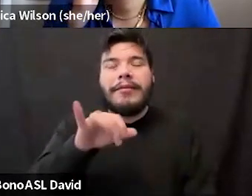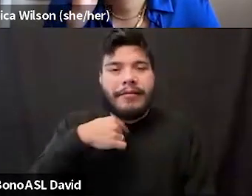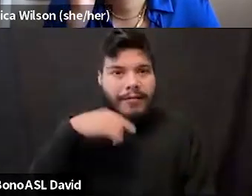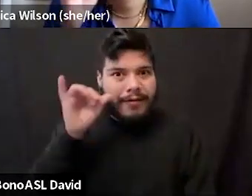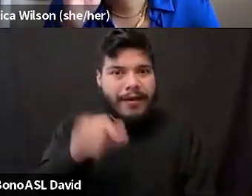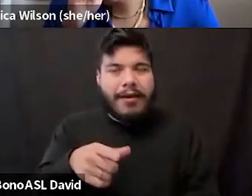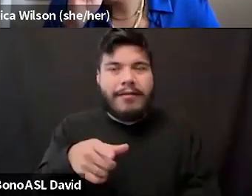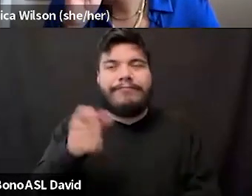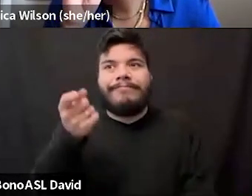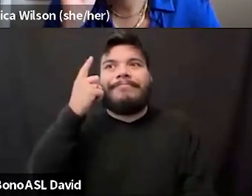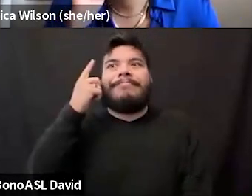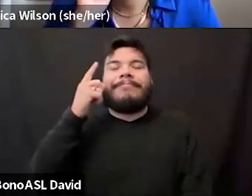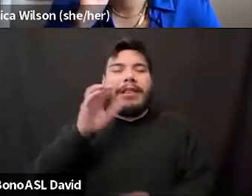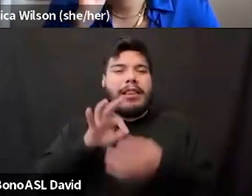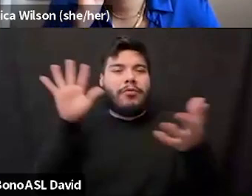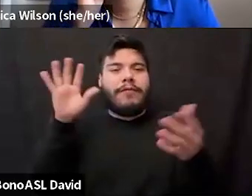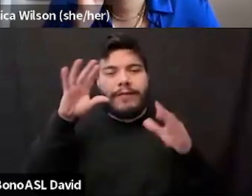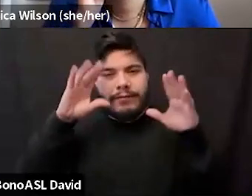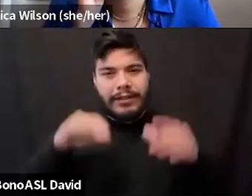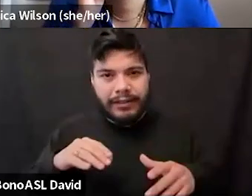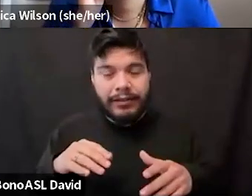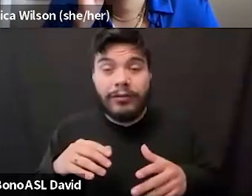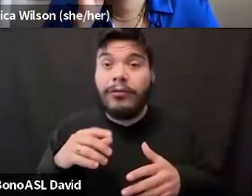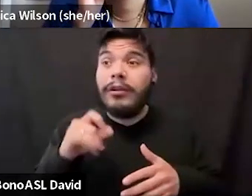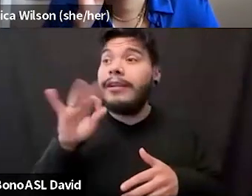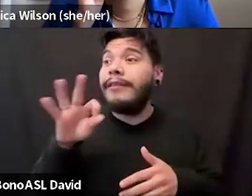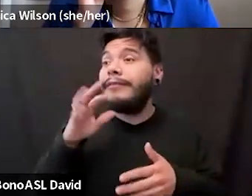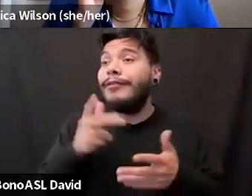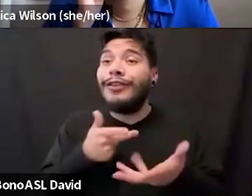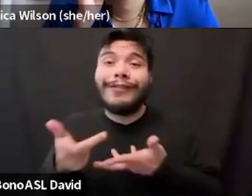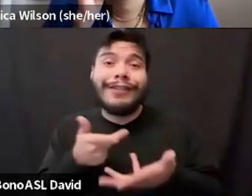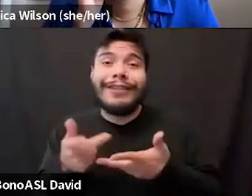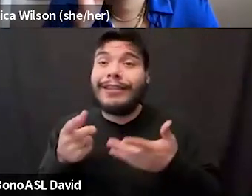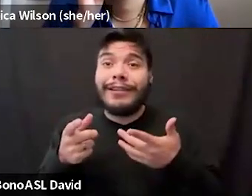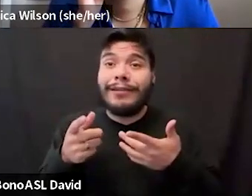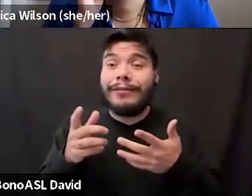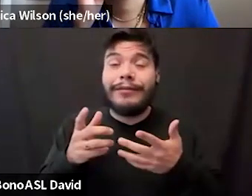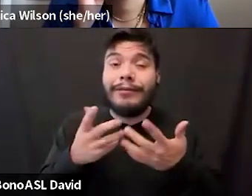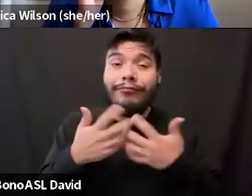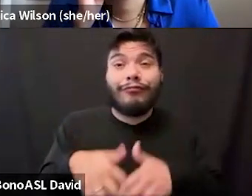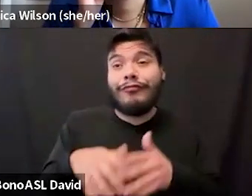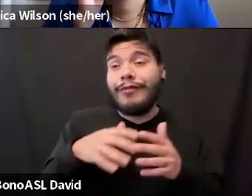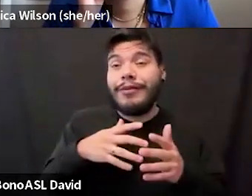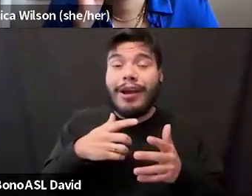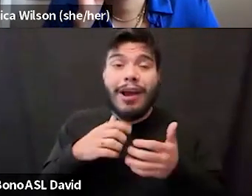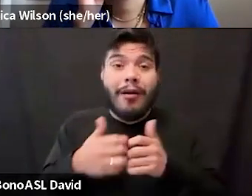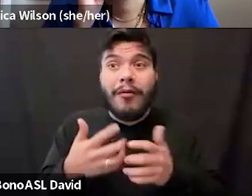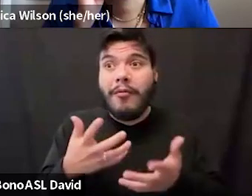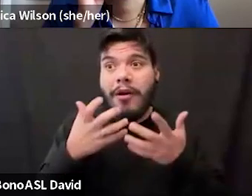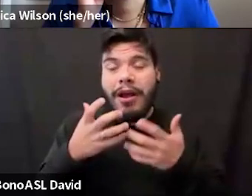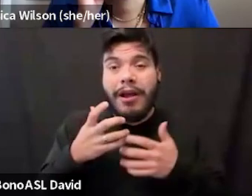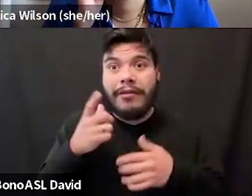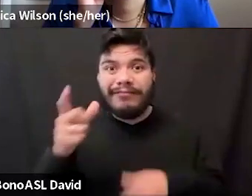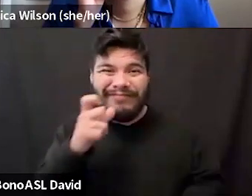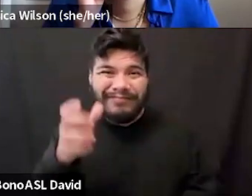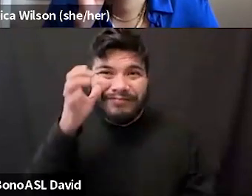myself and let go of that expectation. So if the conversation didn't go the way that I'd wanted, they were not able to hear me. That wasn't because